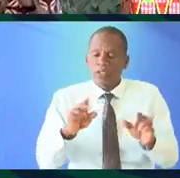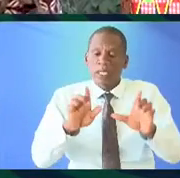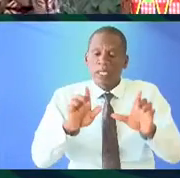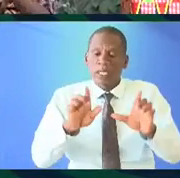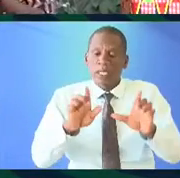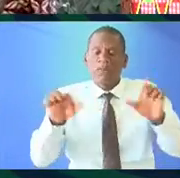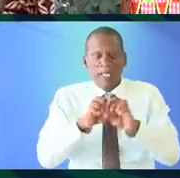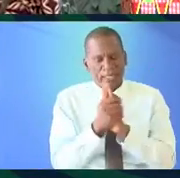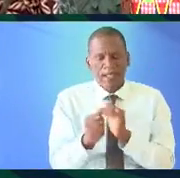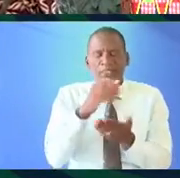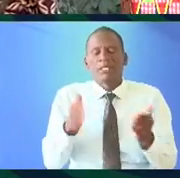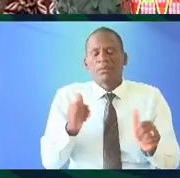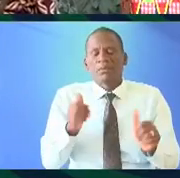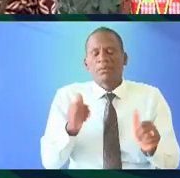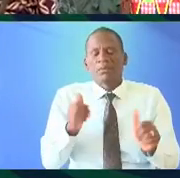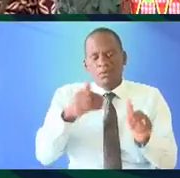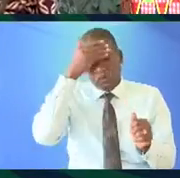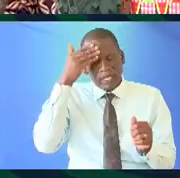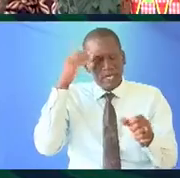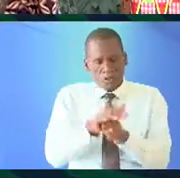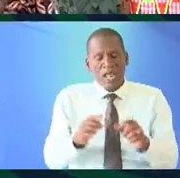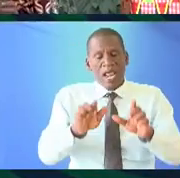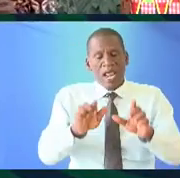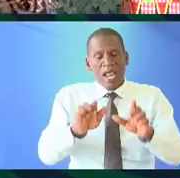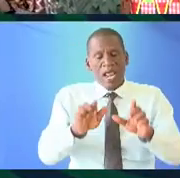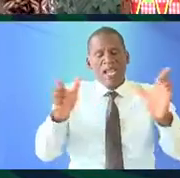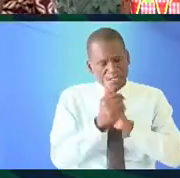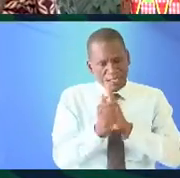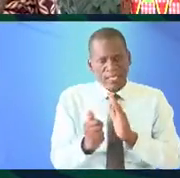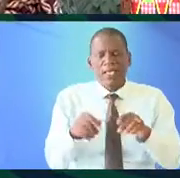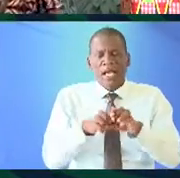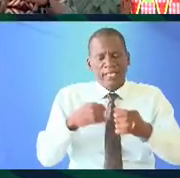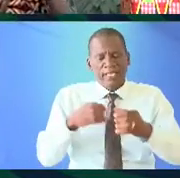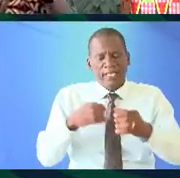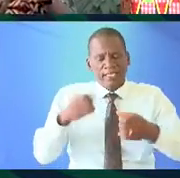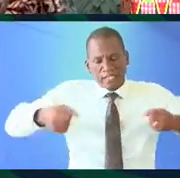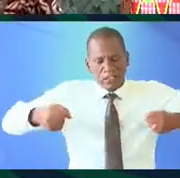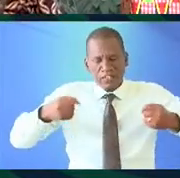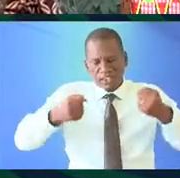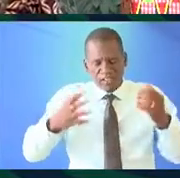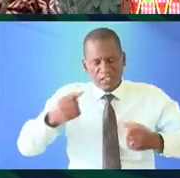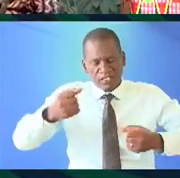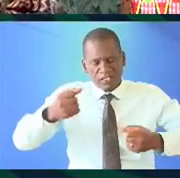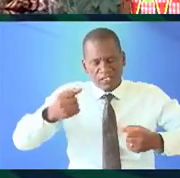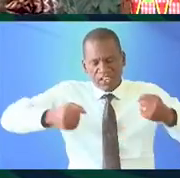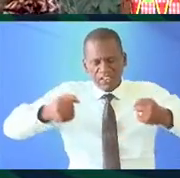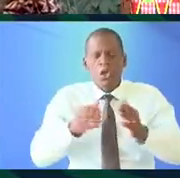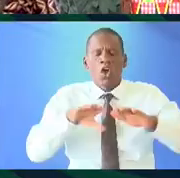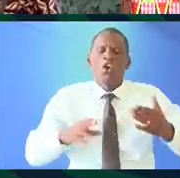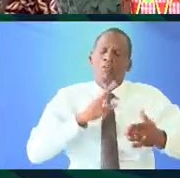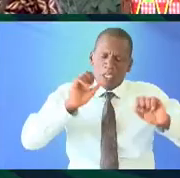language as a skill because this is something we forget very much language is a skill just like driving a car or